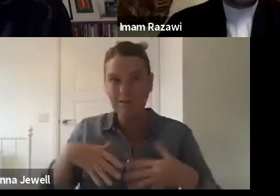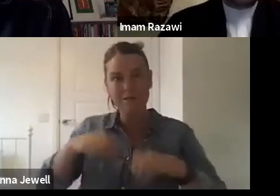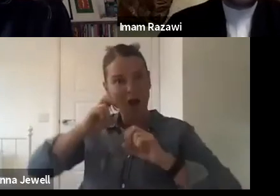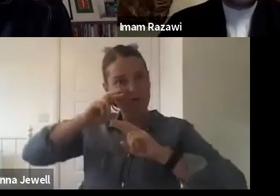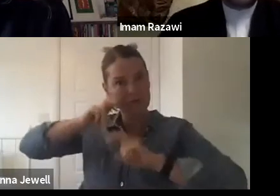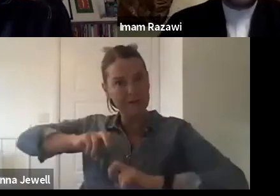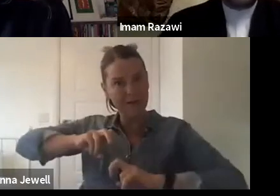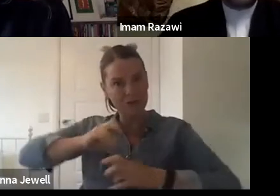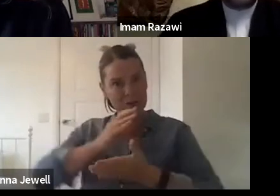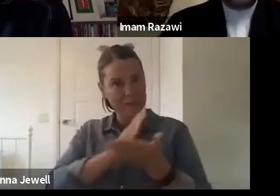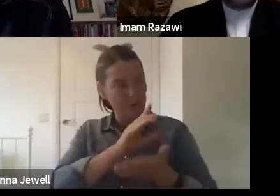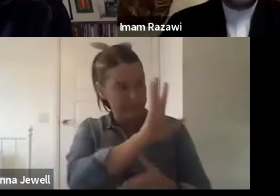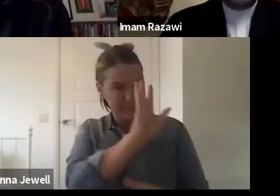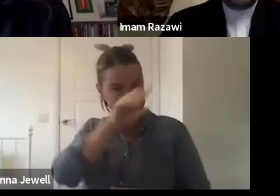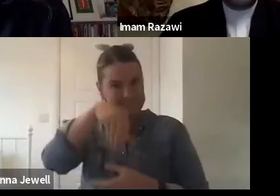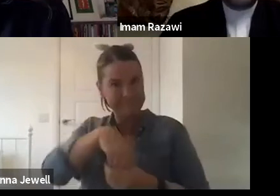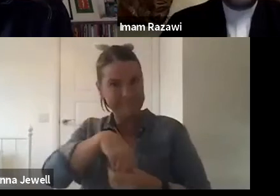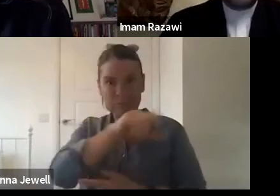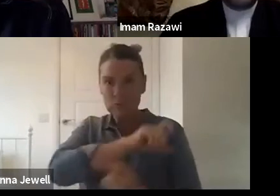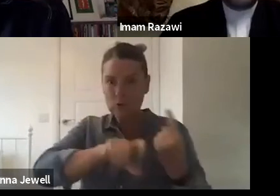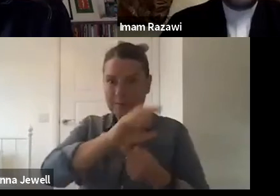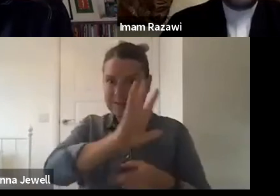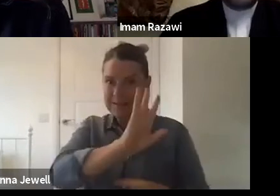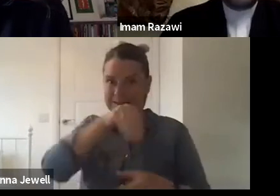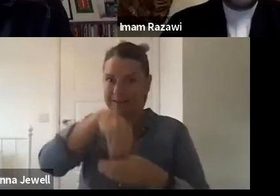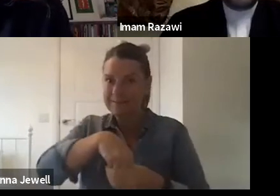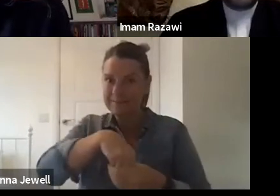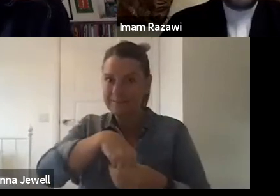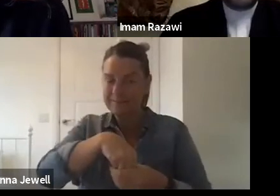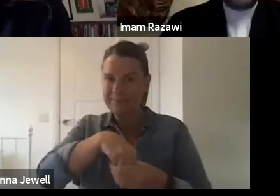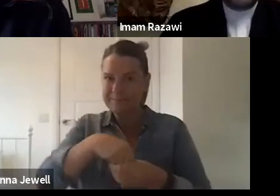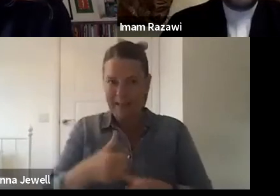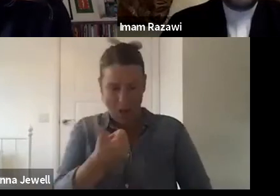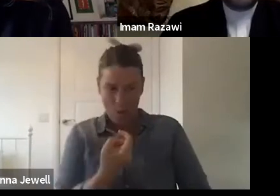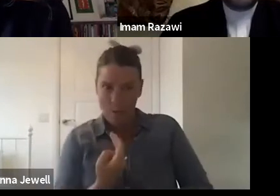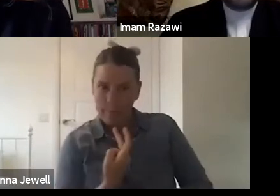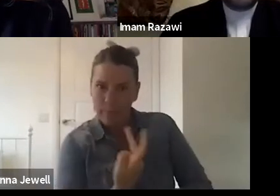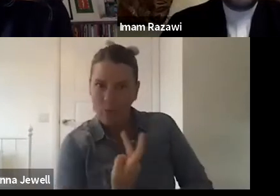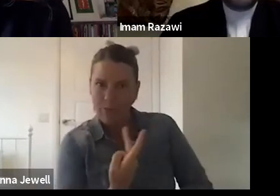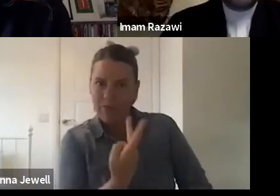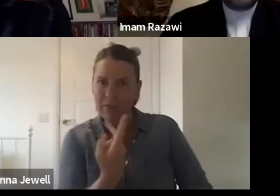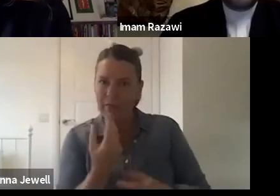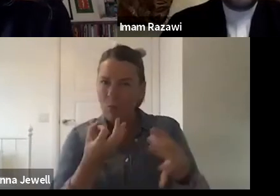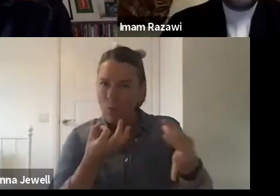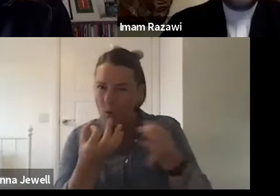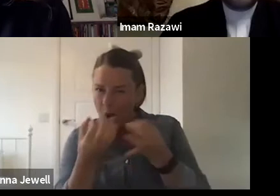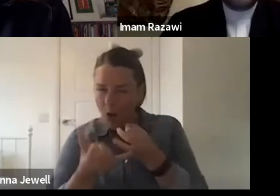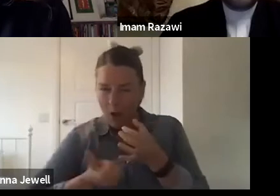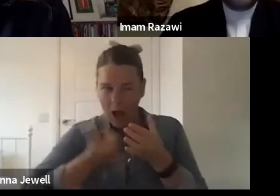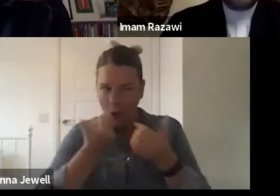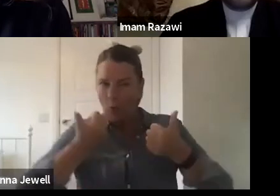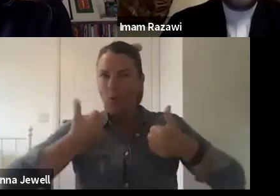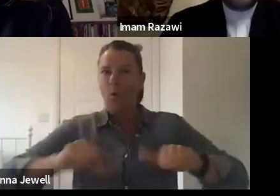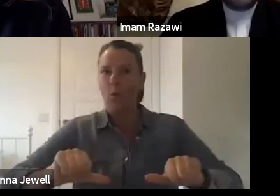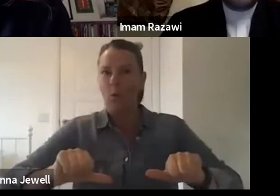what the problems are and how we can we can come up together with a solution. So we could talk more about that later. I'm sure working with